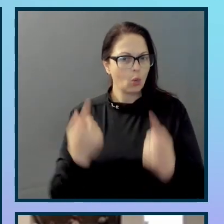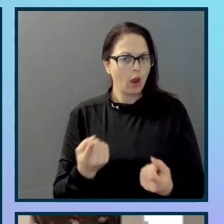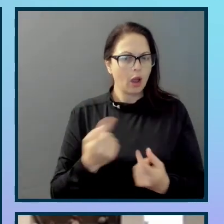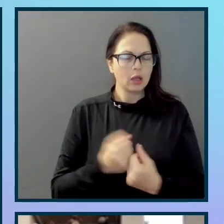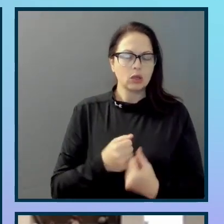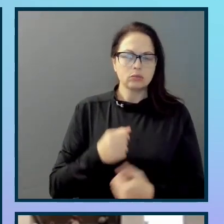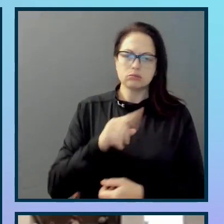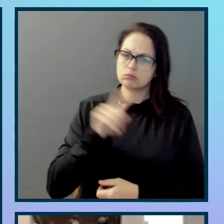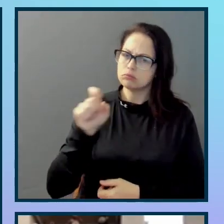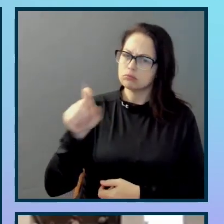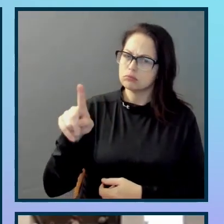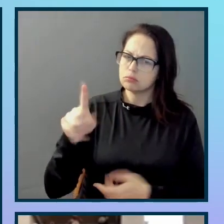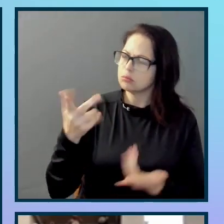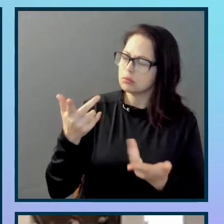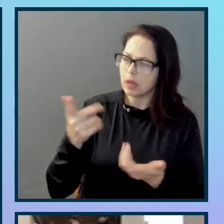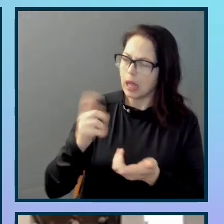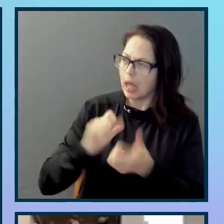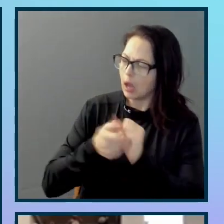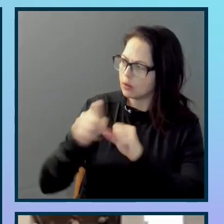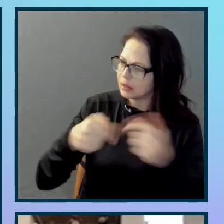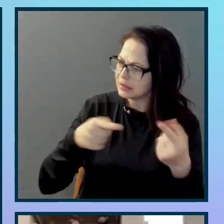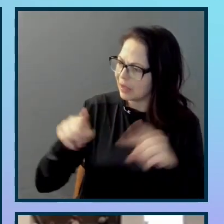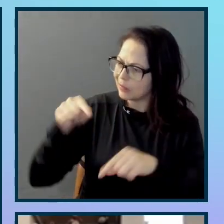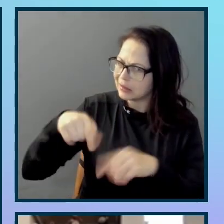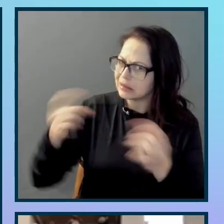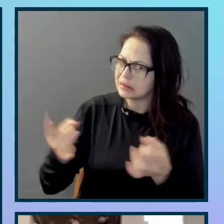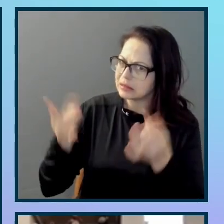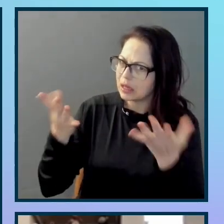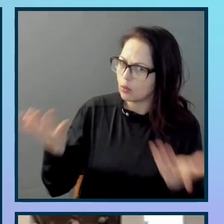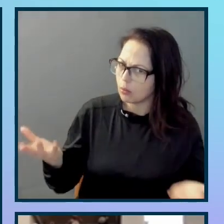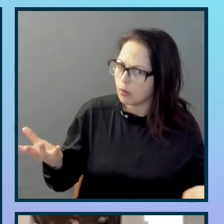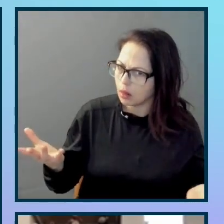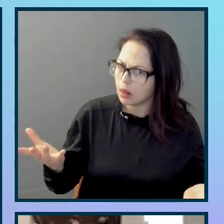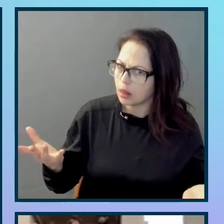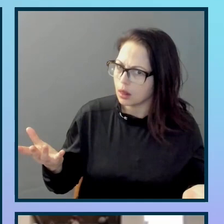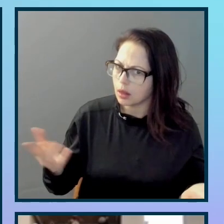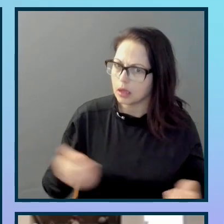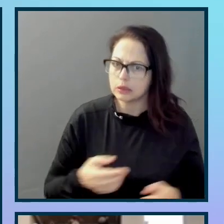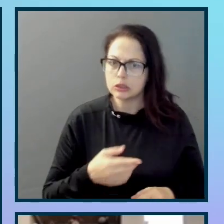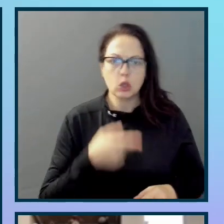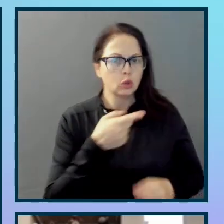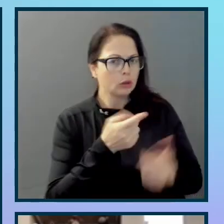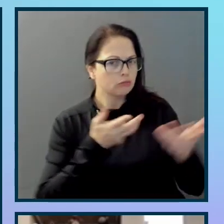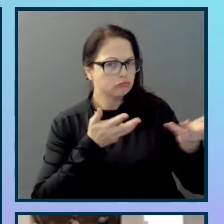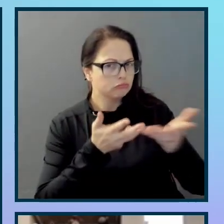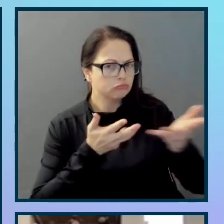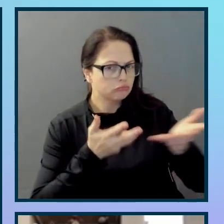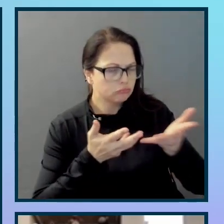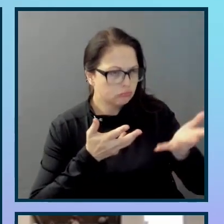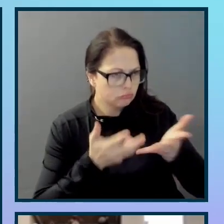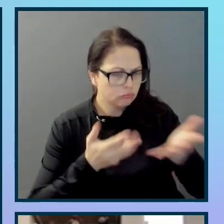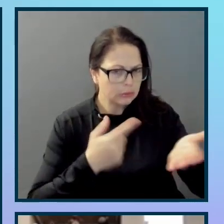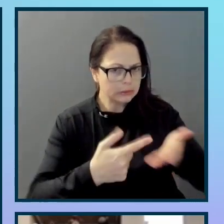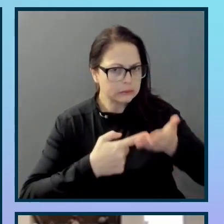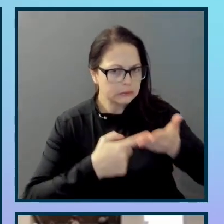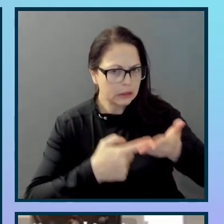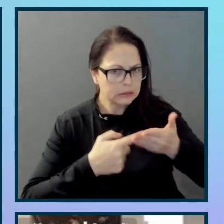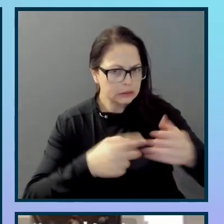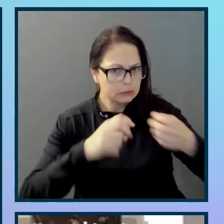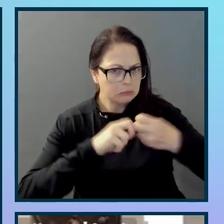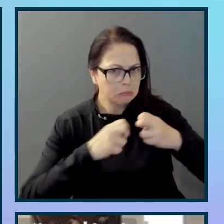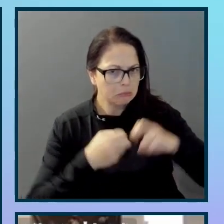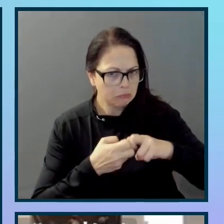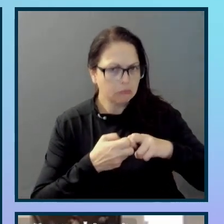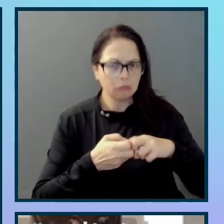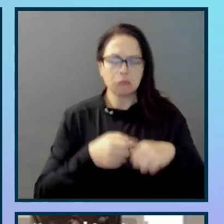get this bad? This is terrible. So you spend the rest of the afternoon talking through the issues. They promise to go away and talk